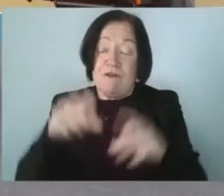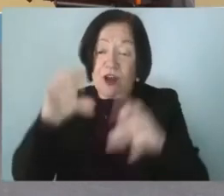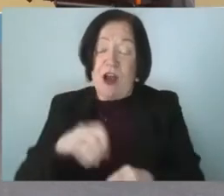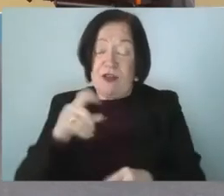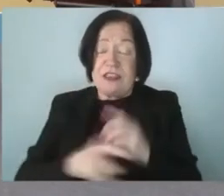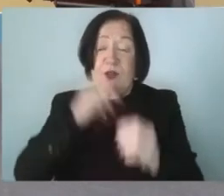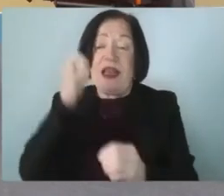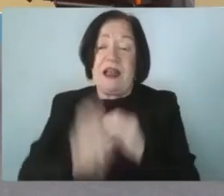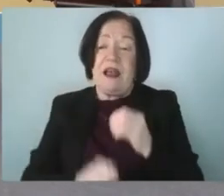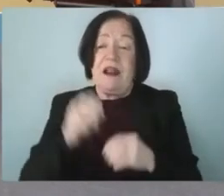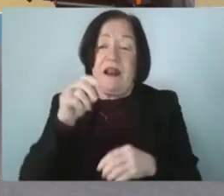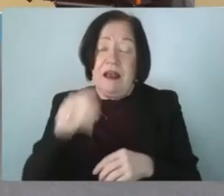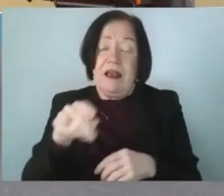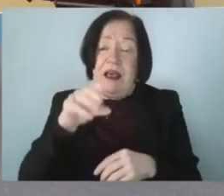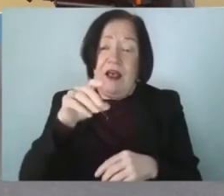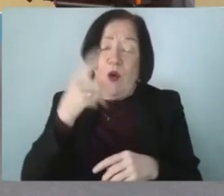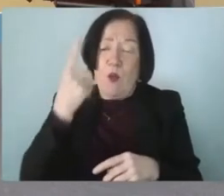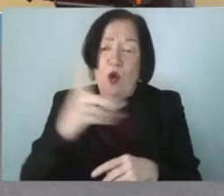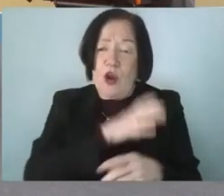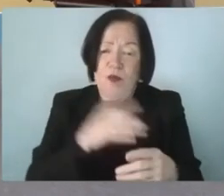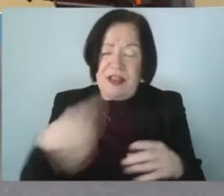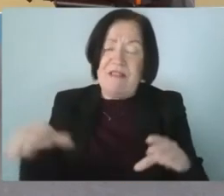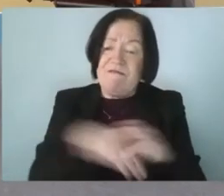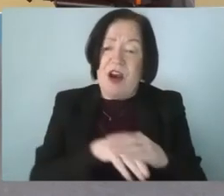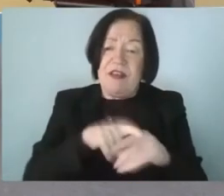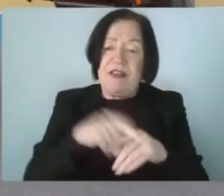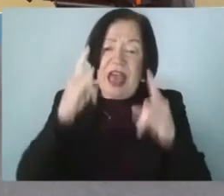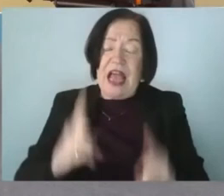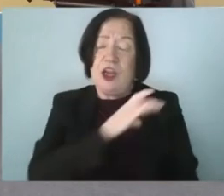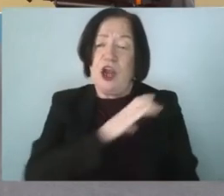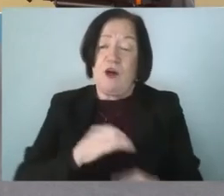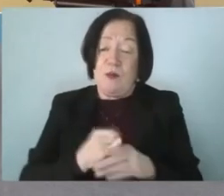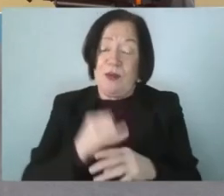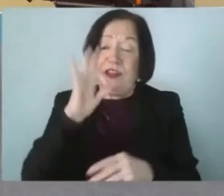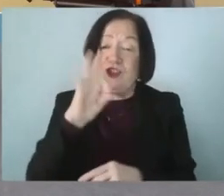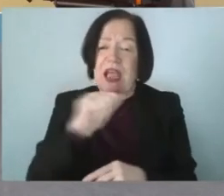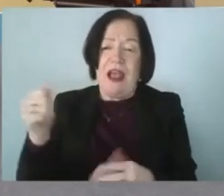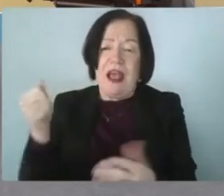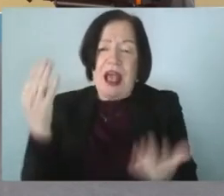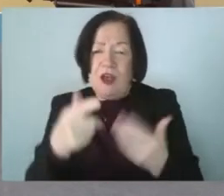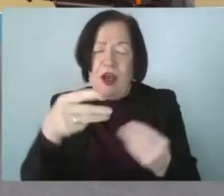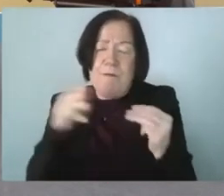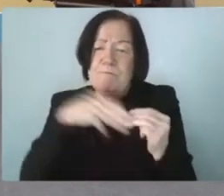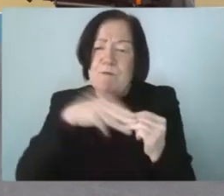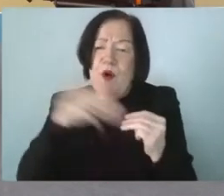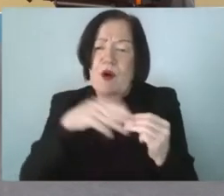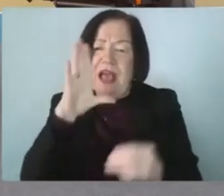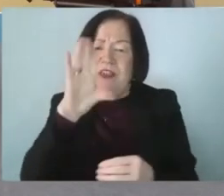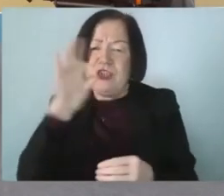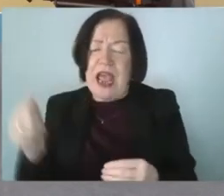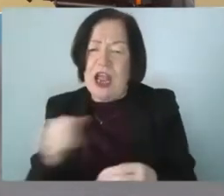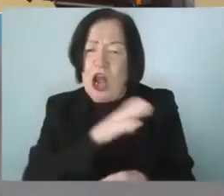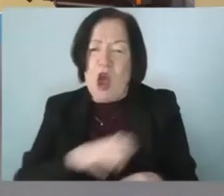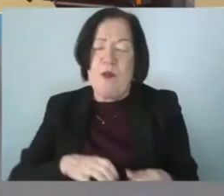mccartens which is your club is one of the few clubs that's involved in the healthy clubs within the ga how can we get more lgfa clubs if